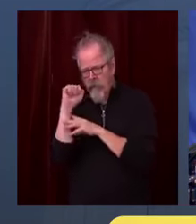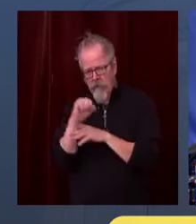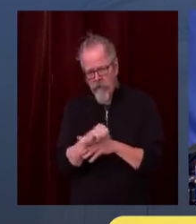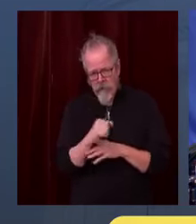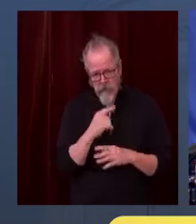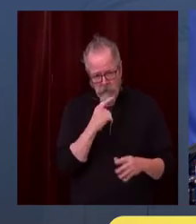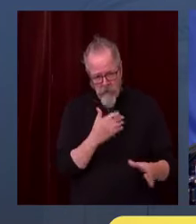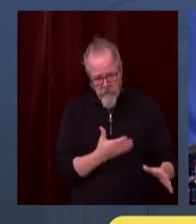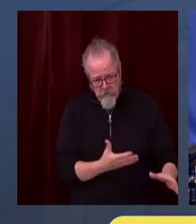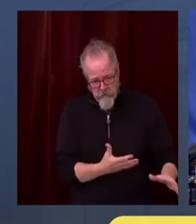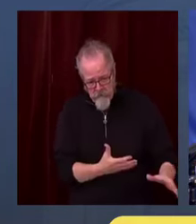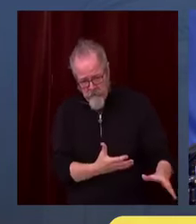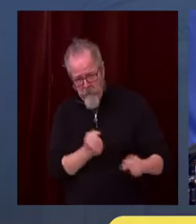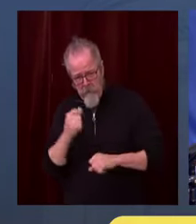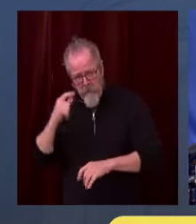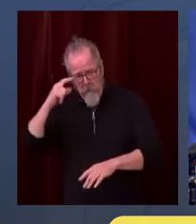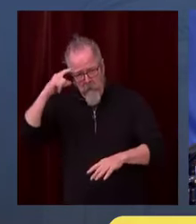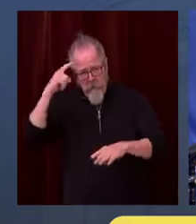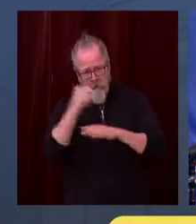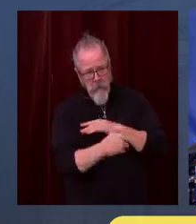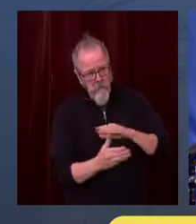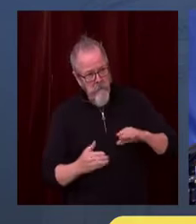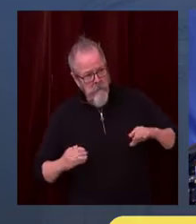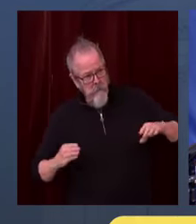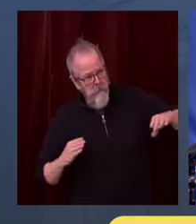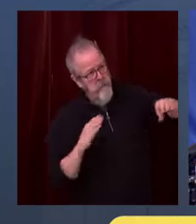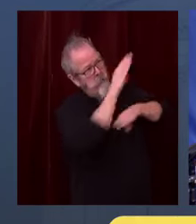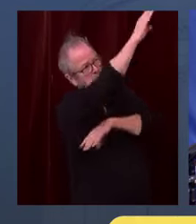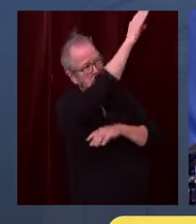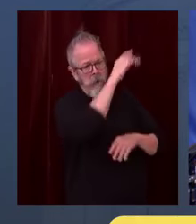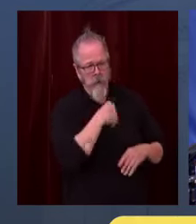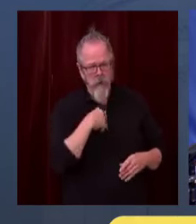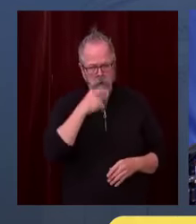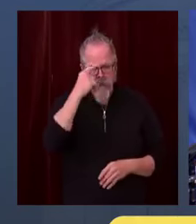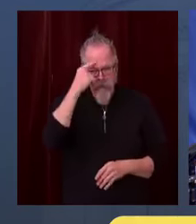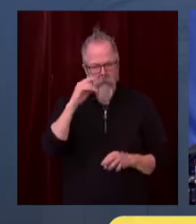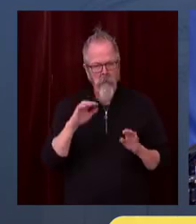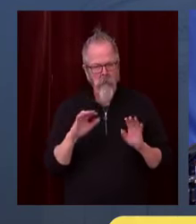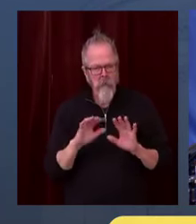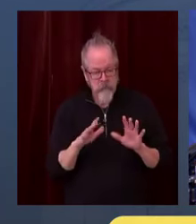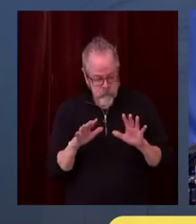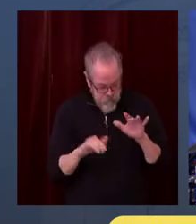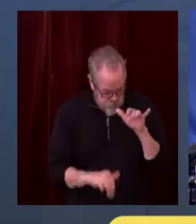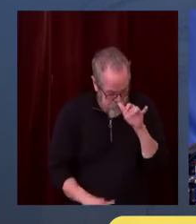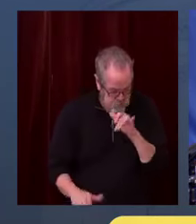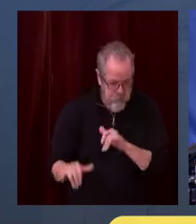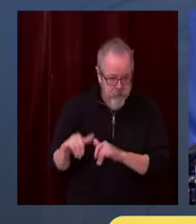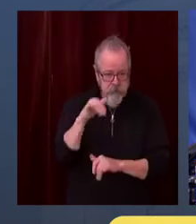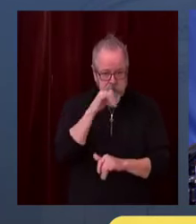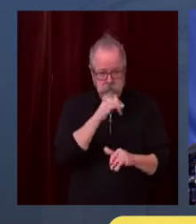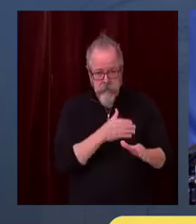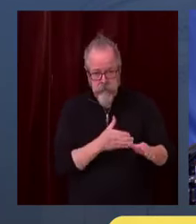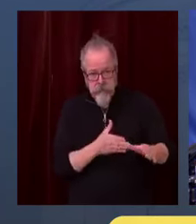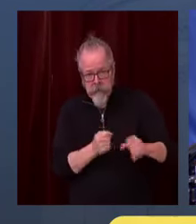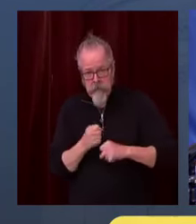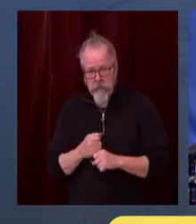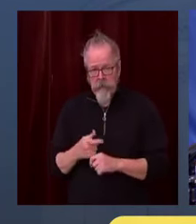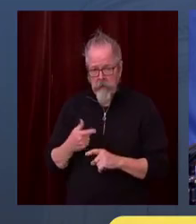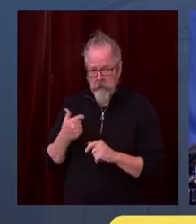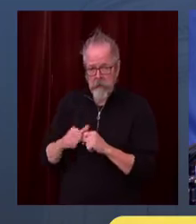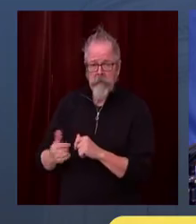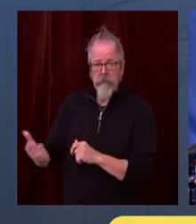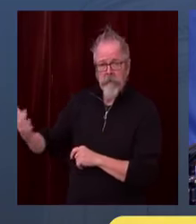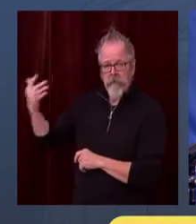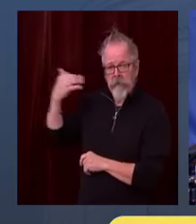or four weeks ago. And there was a good reason to hope that this surge would not be